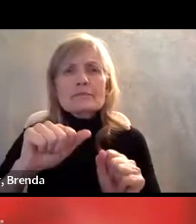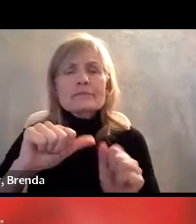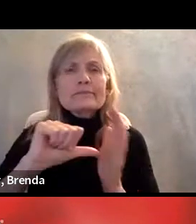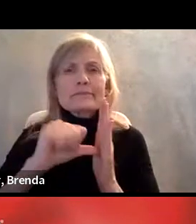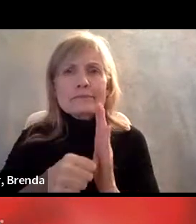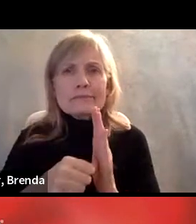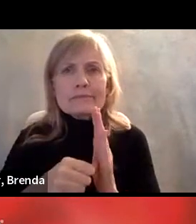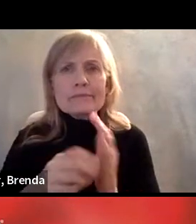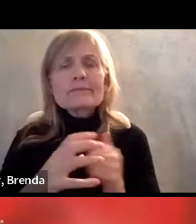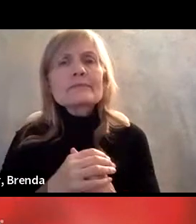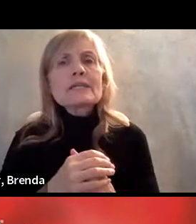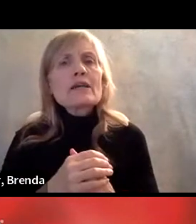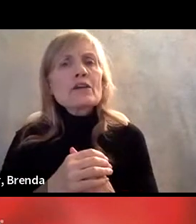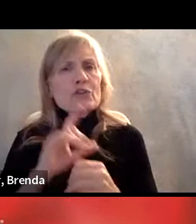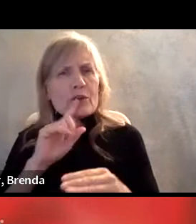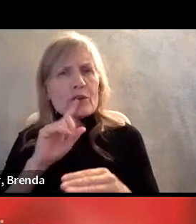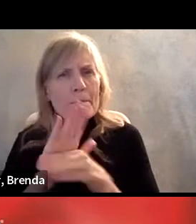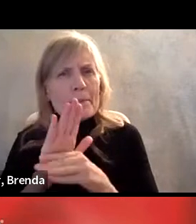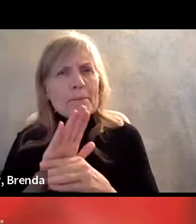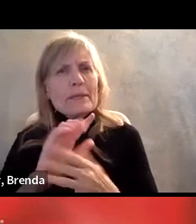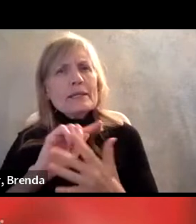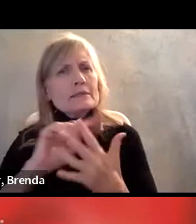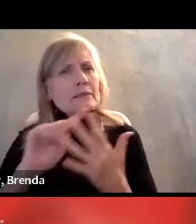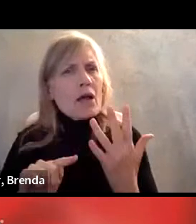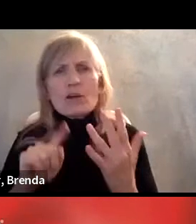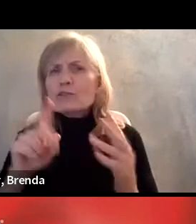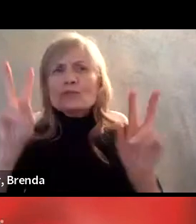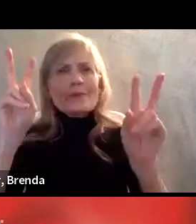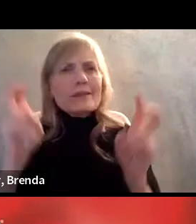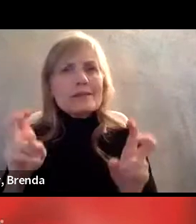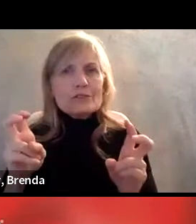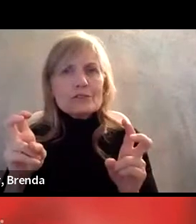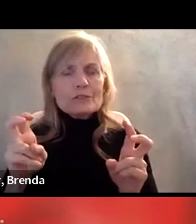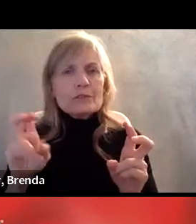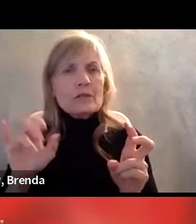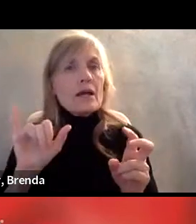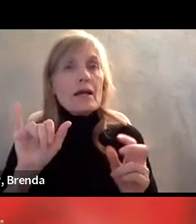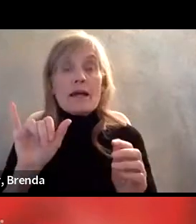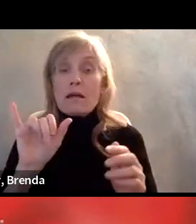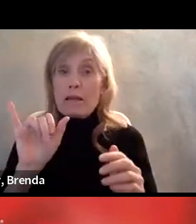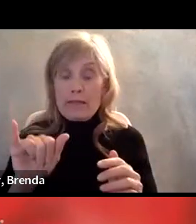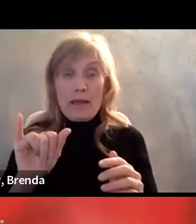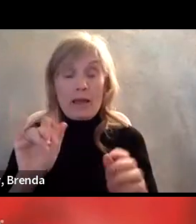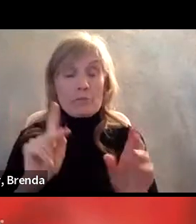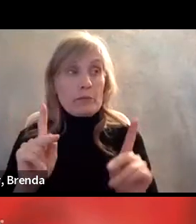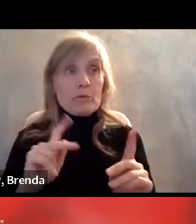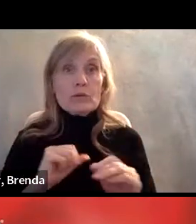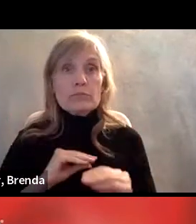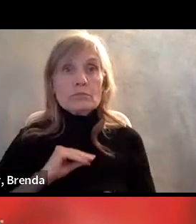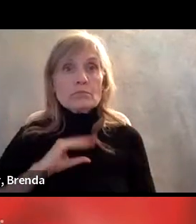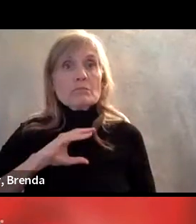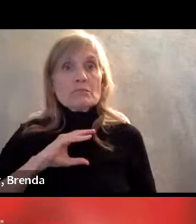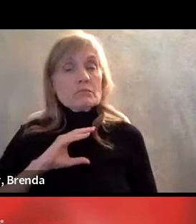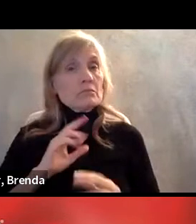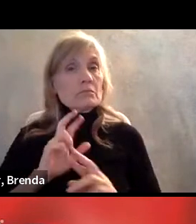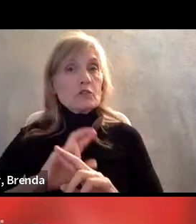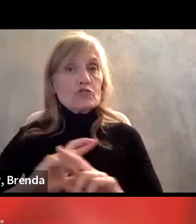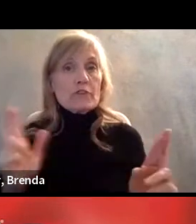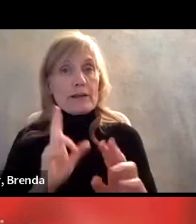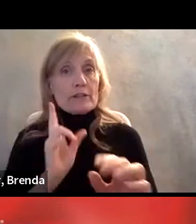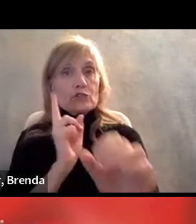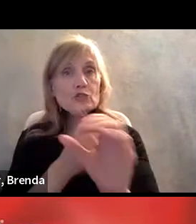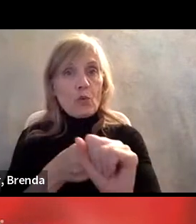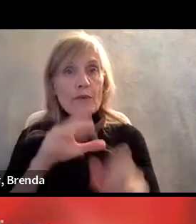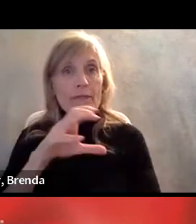commitment to these issues. This is one of the things that encourages people to join your company and that encourages people to stay with your